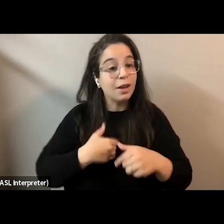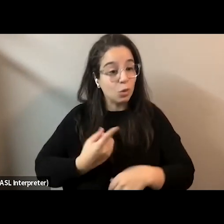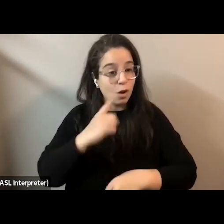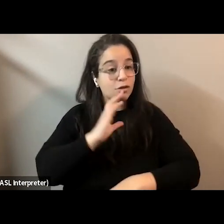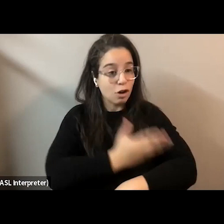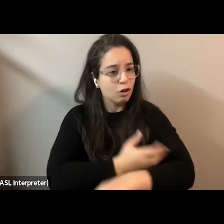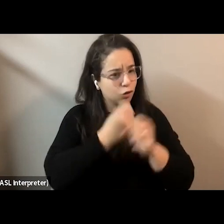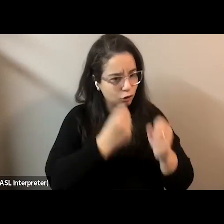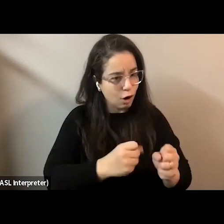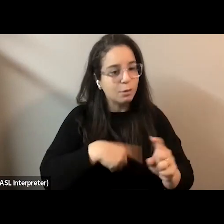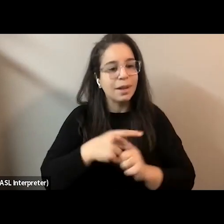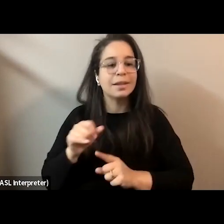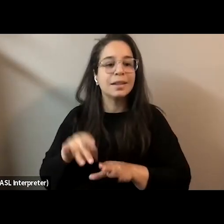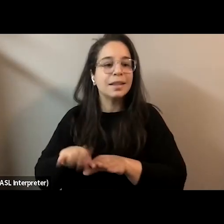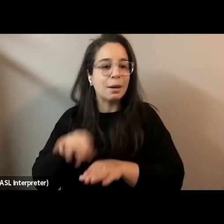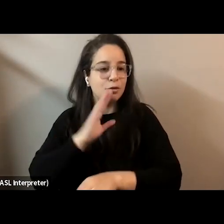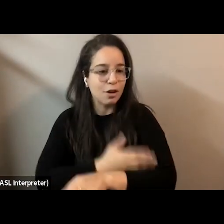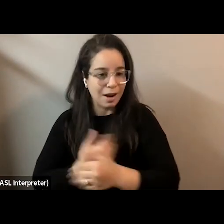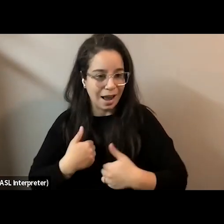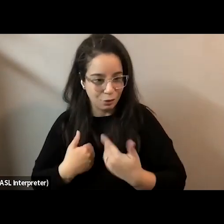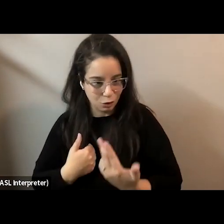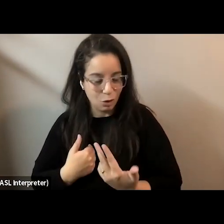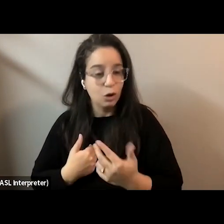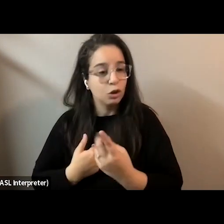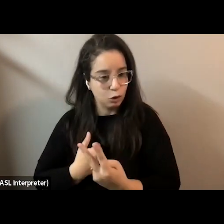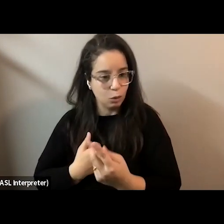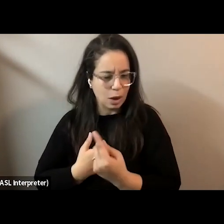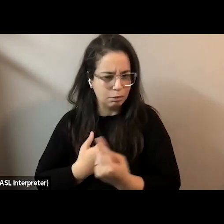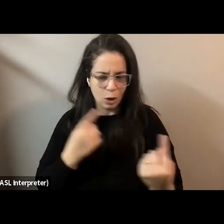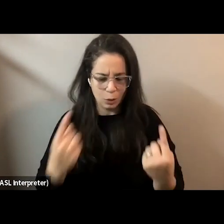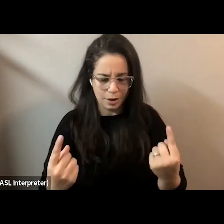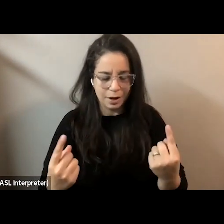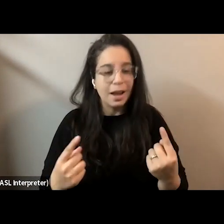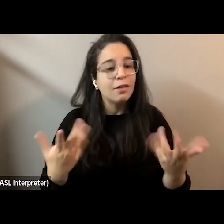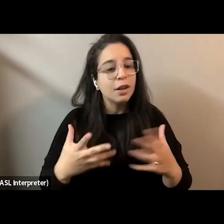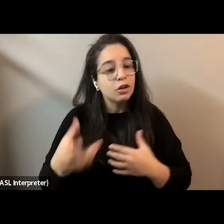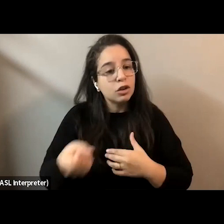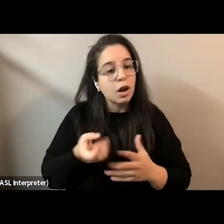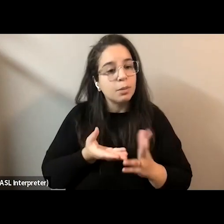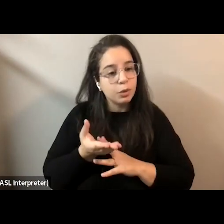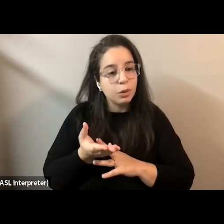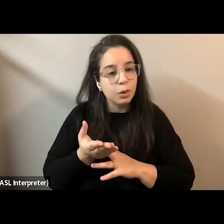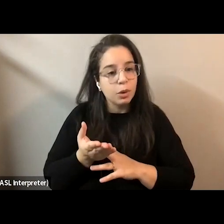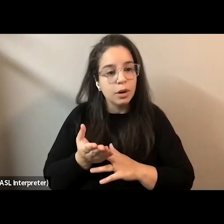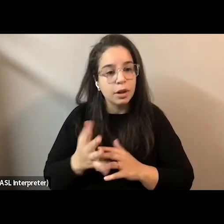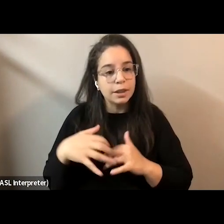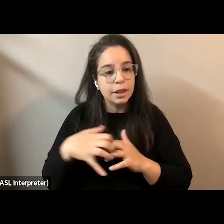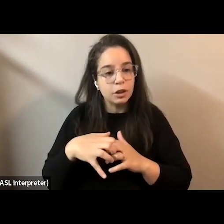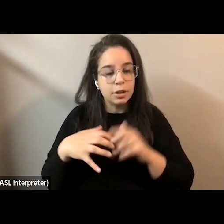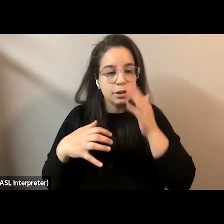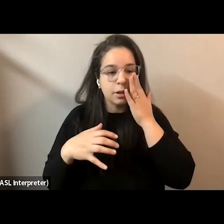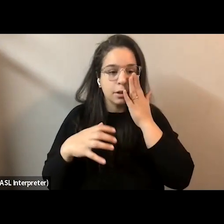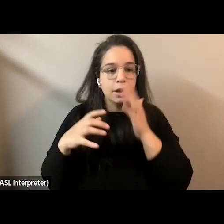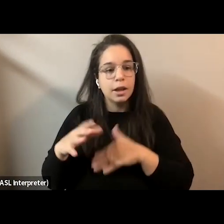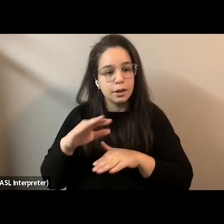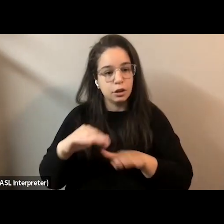and a stepdaughter, and while she adopted through HALALALT First Nations on Vancouver Island, she is Indigenous and